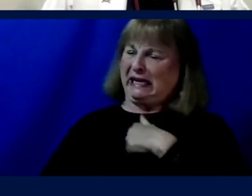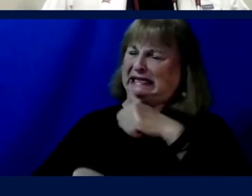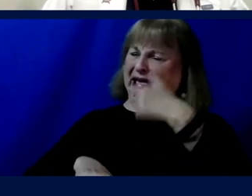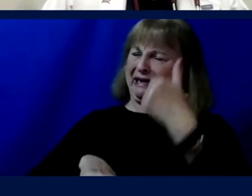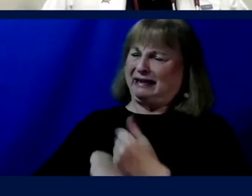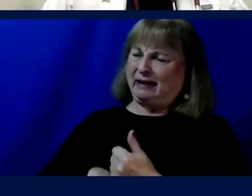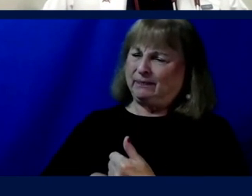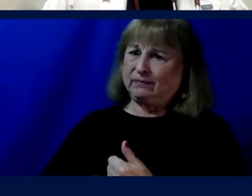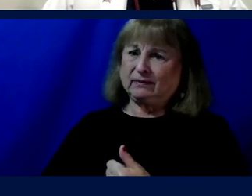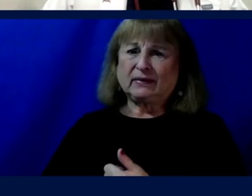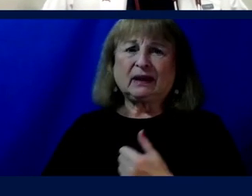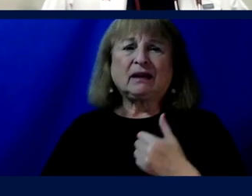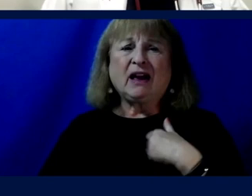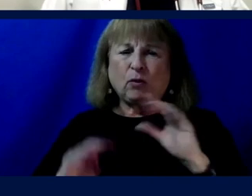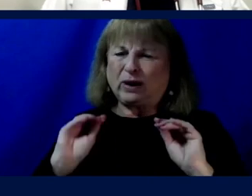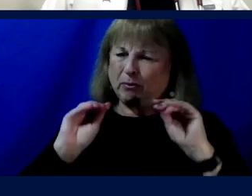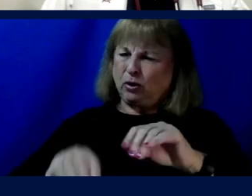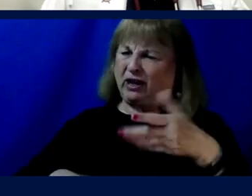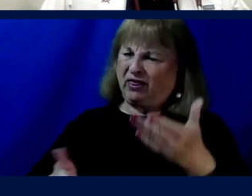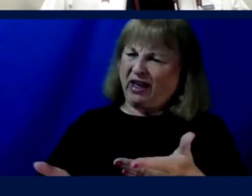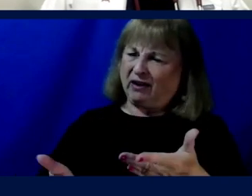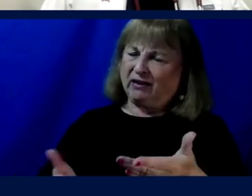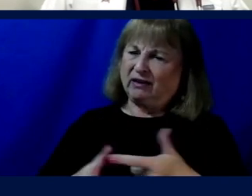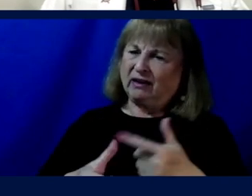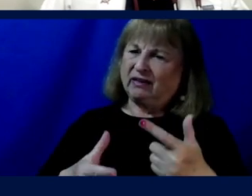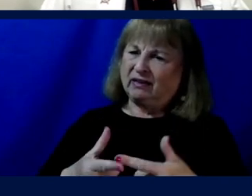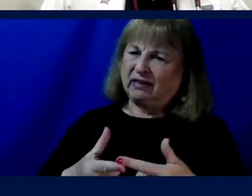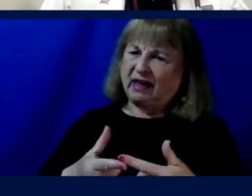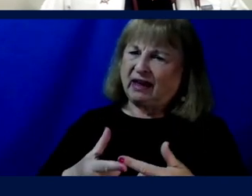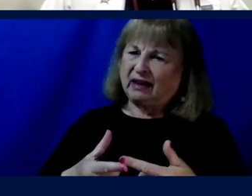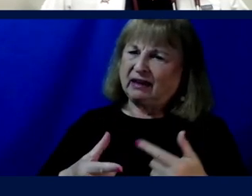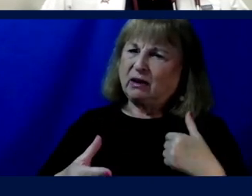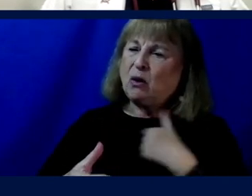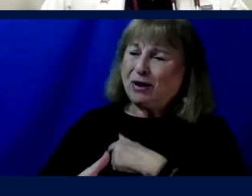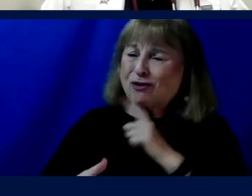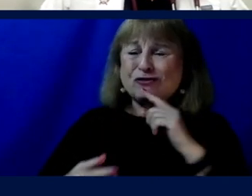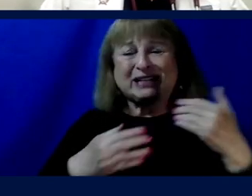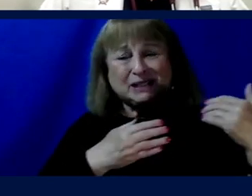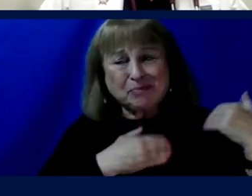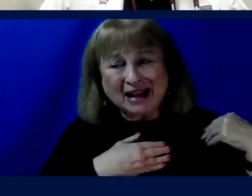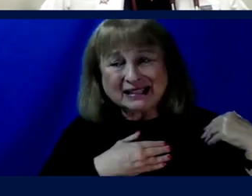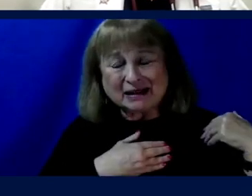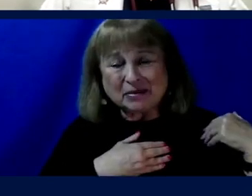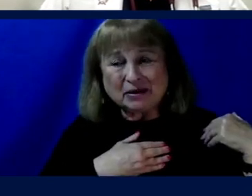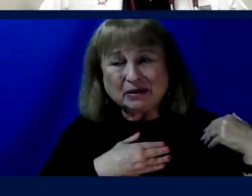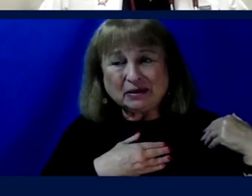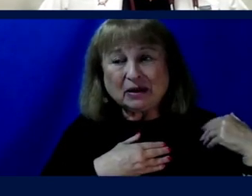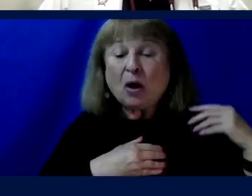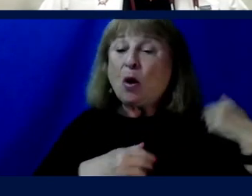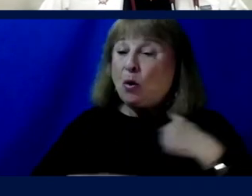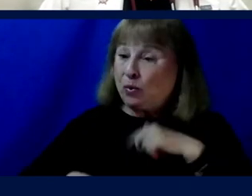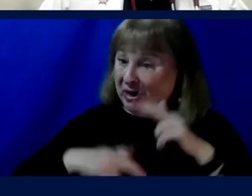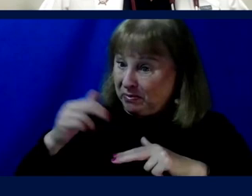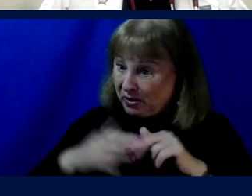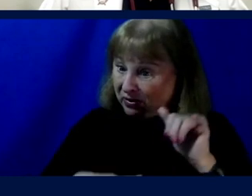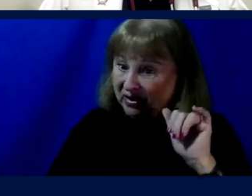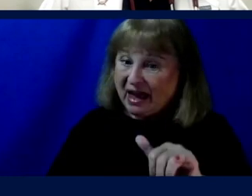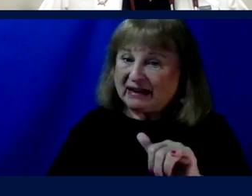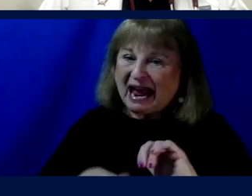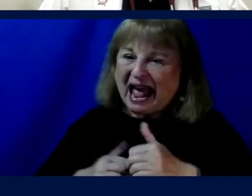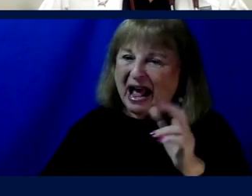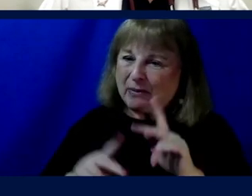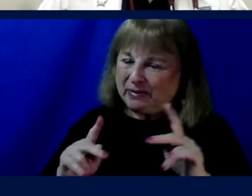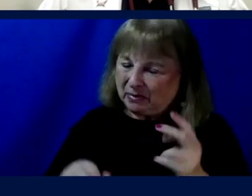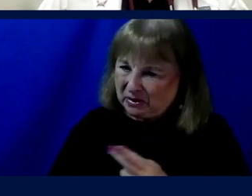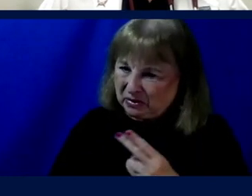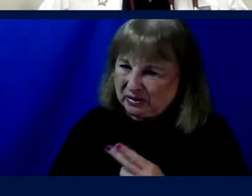And if we put it there, then we're responsible for it. We built it. We built the way that people can